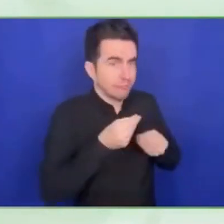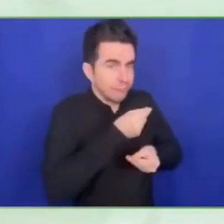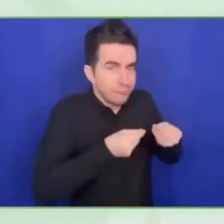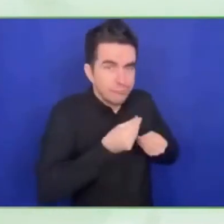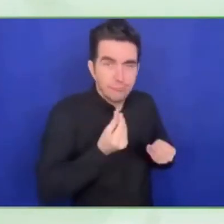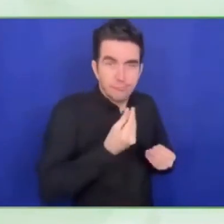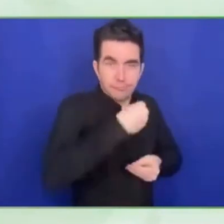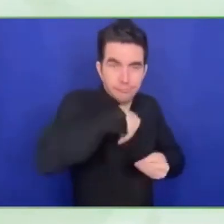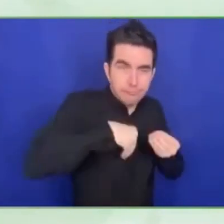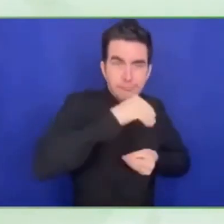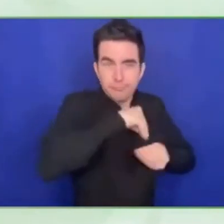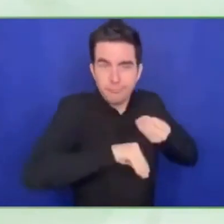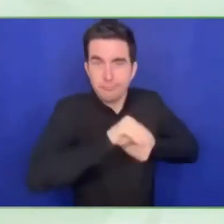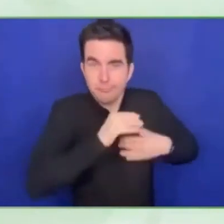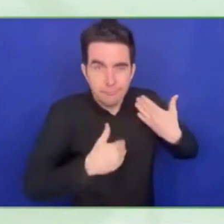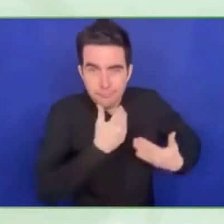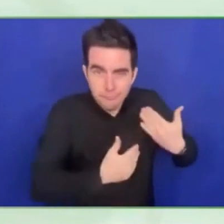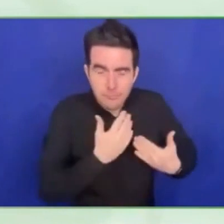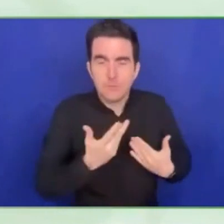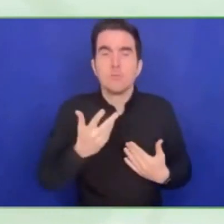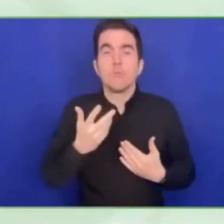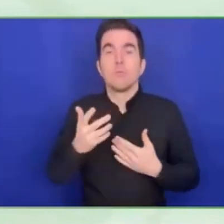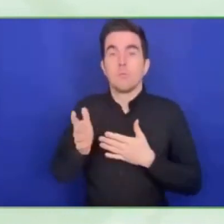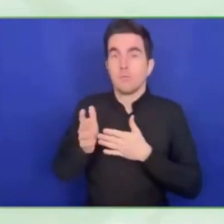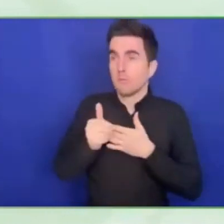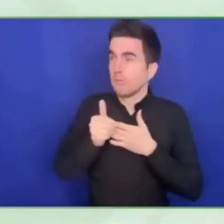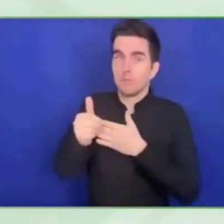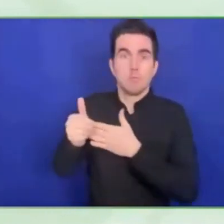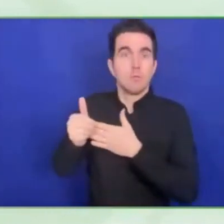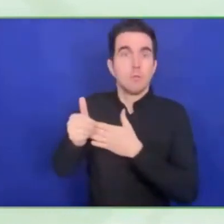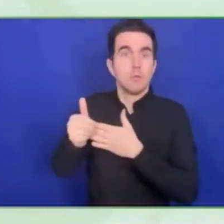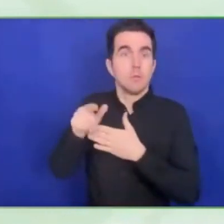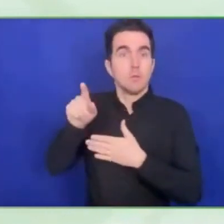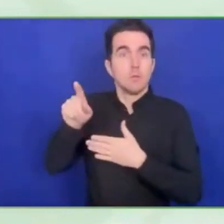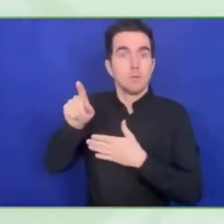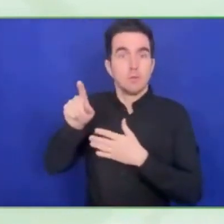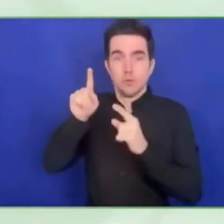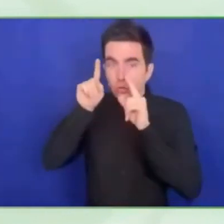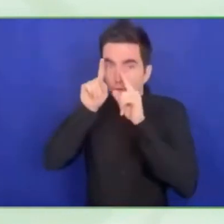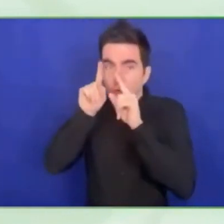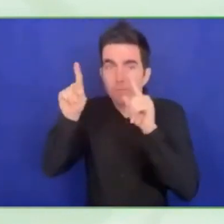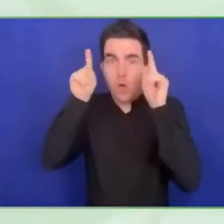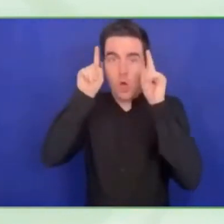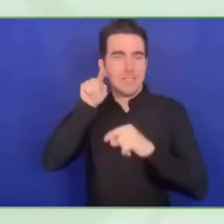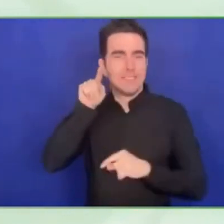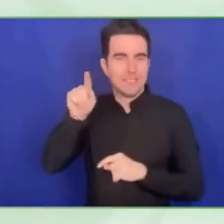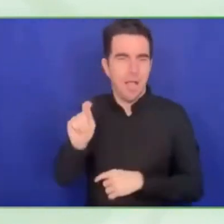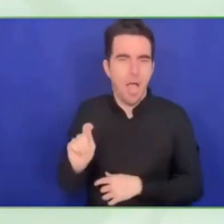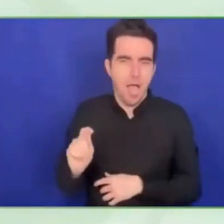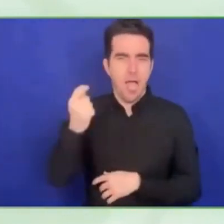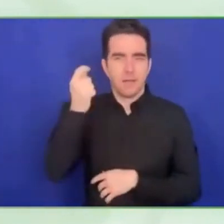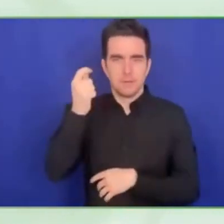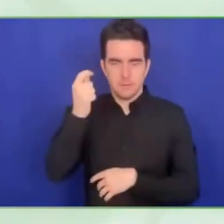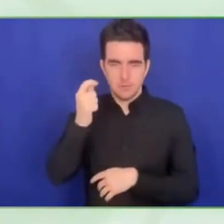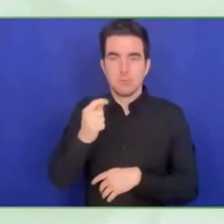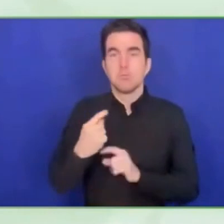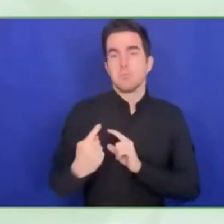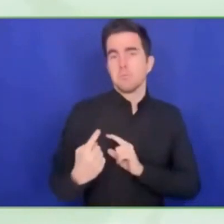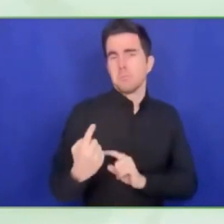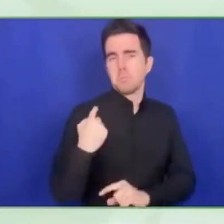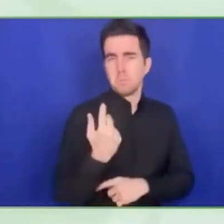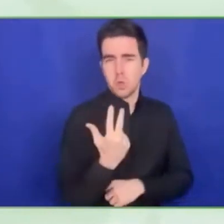the Global Disability Innovation Hub and she came to Kenya with a mission that we can find